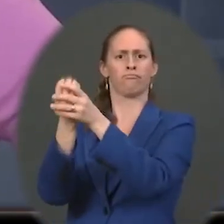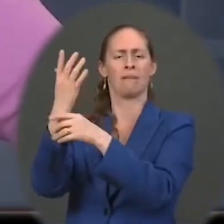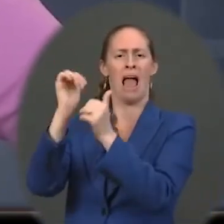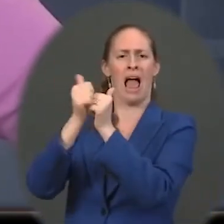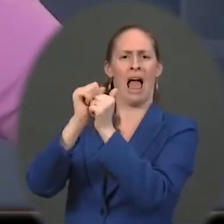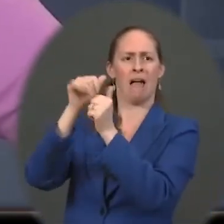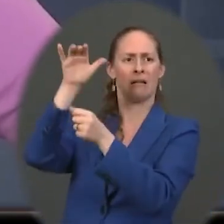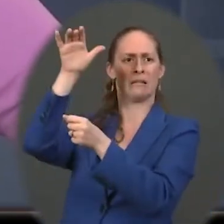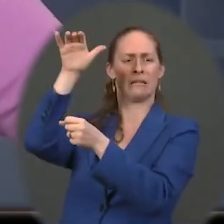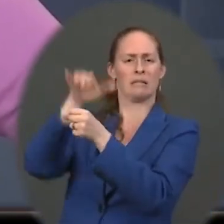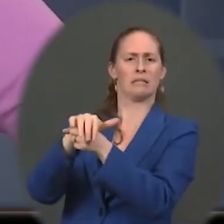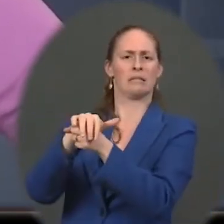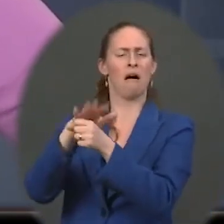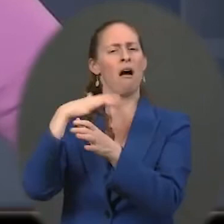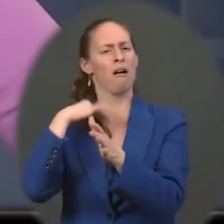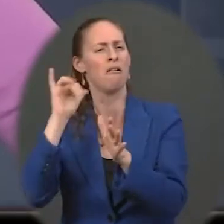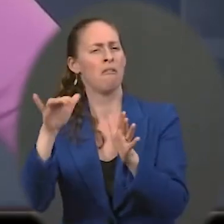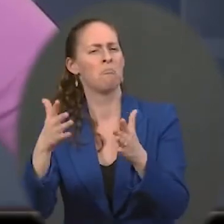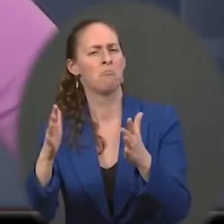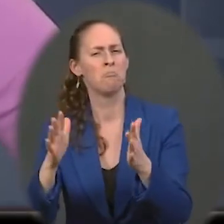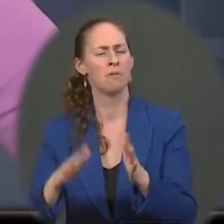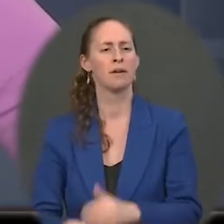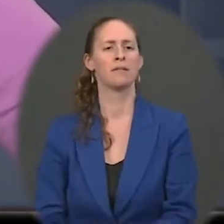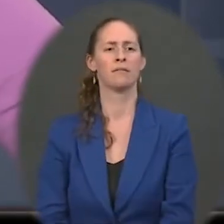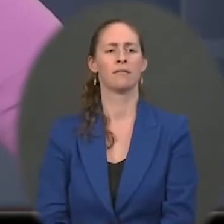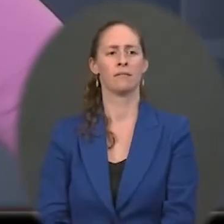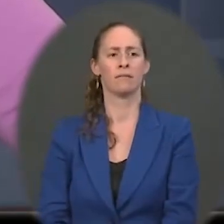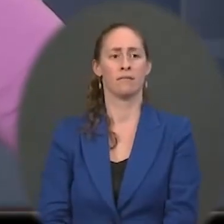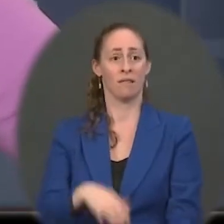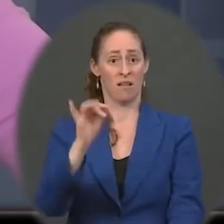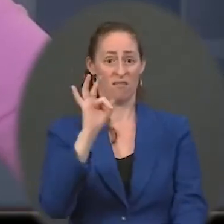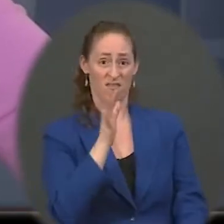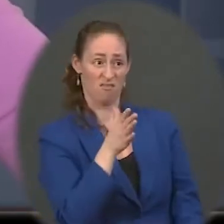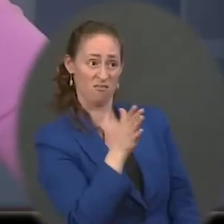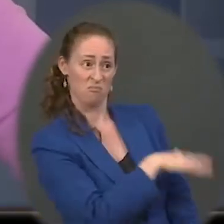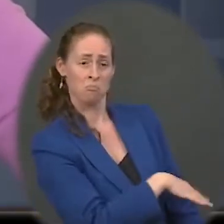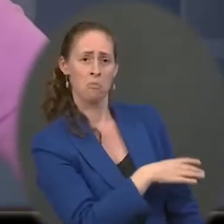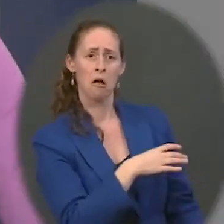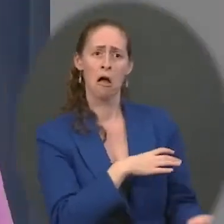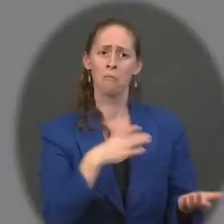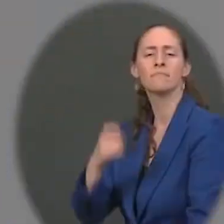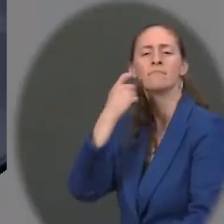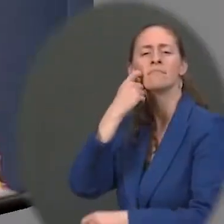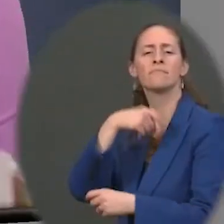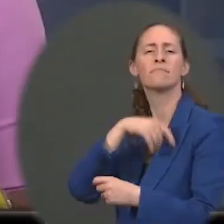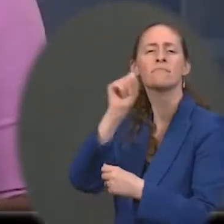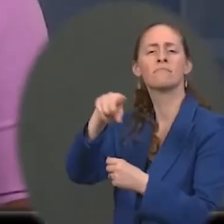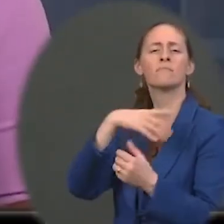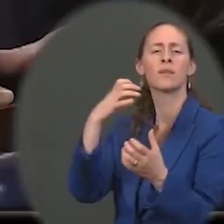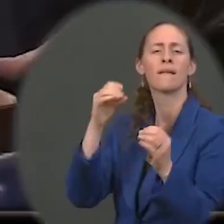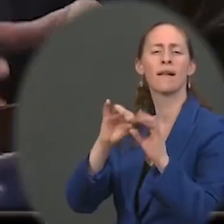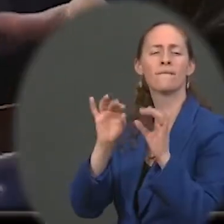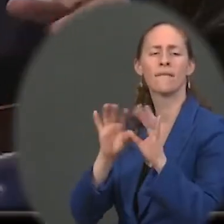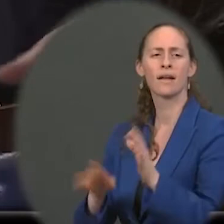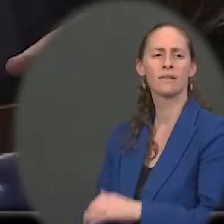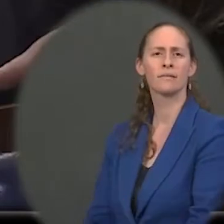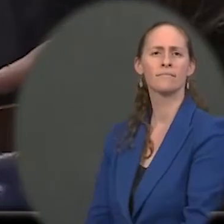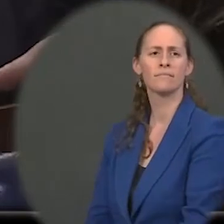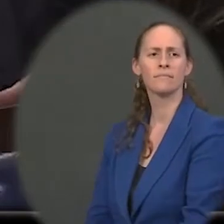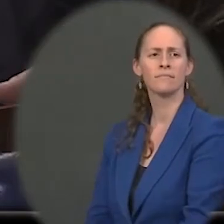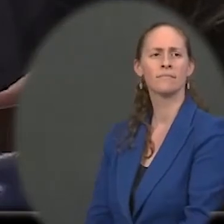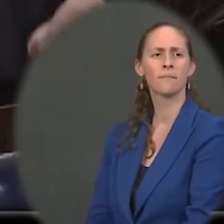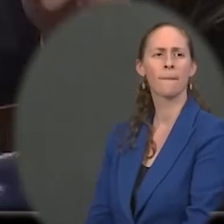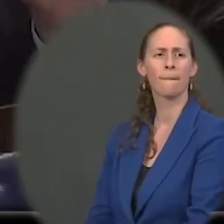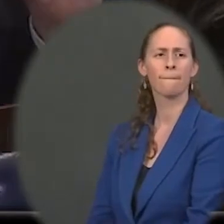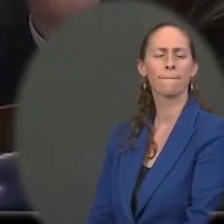would we, do that without Congress. Ms. We can't, that's what I'm saying, because there are many tools that we're using to get there. The you say we don't need Congress, we can do it